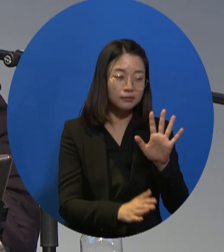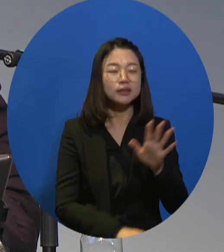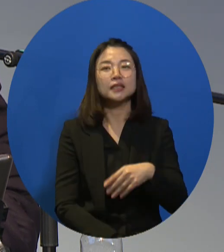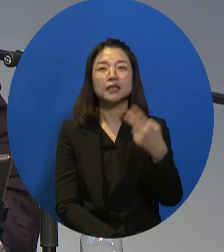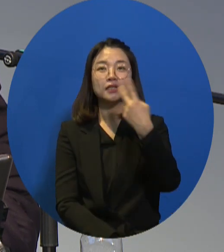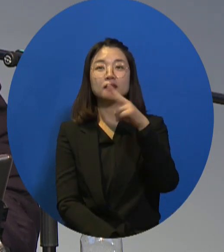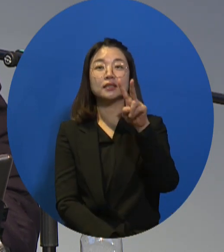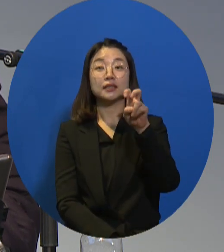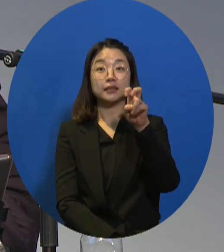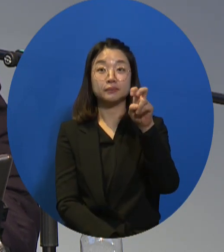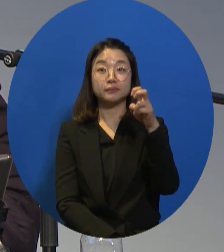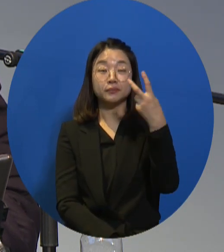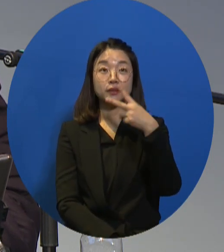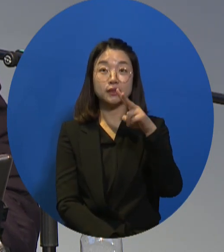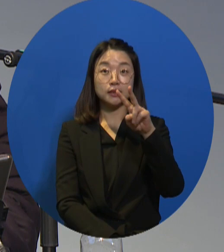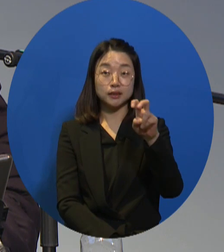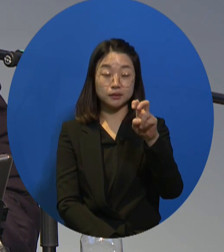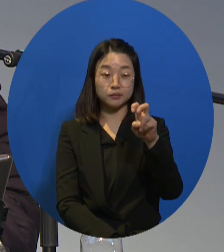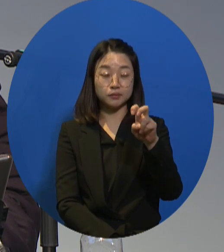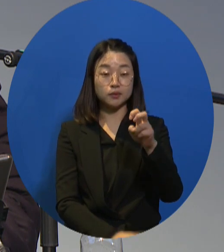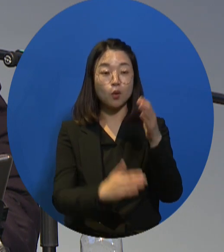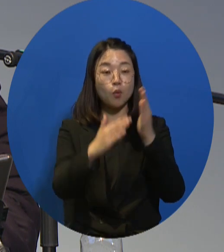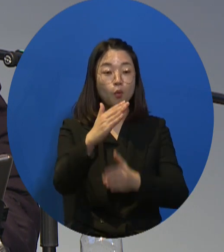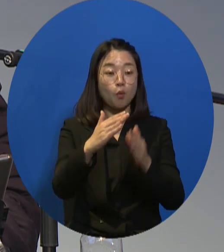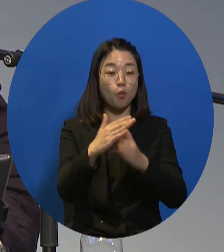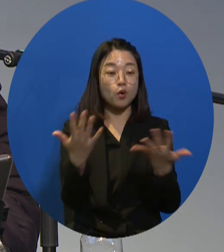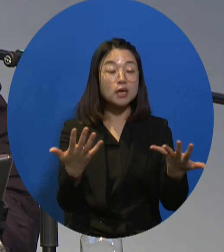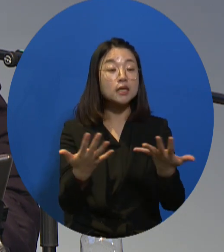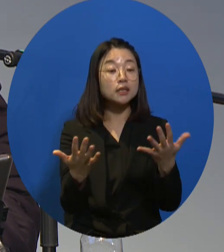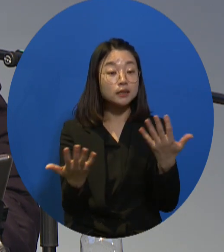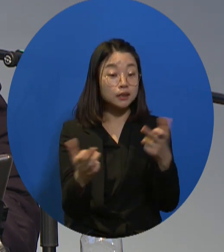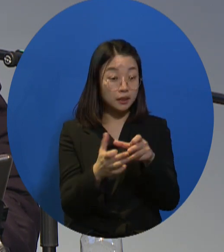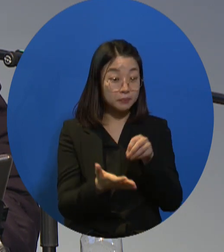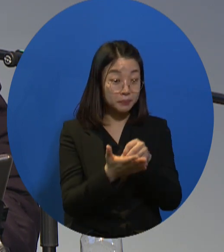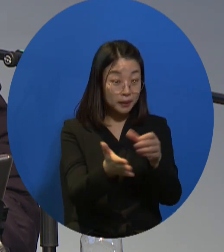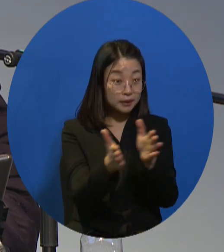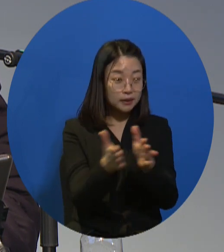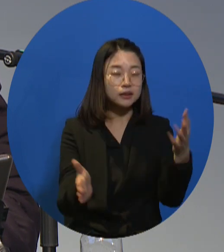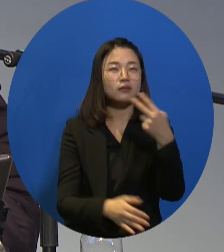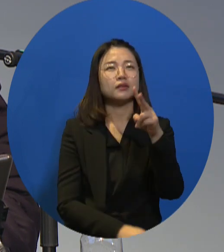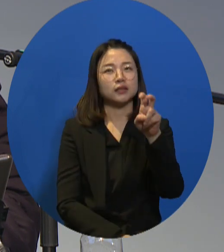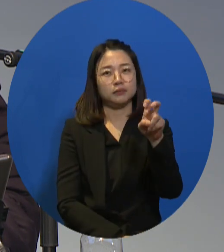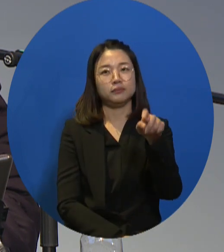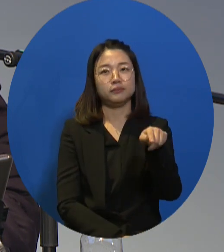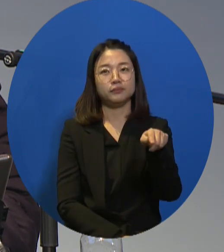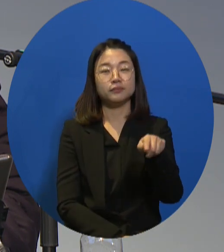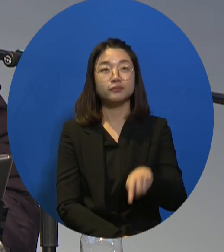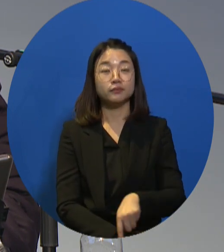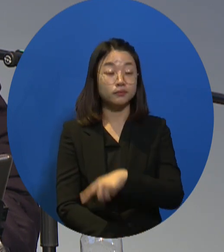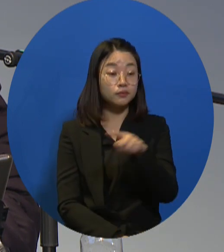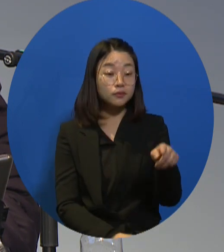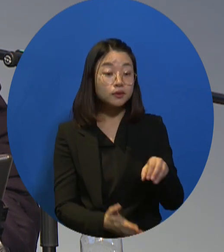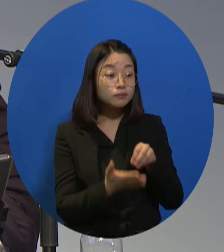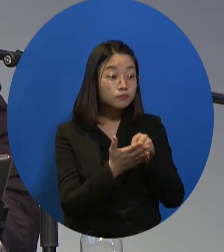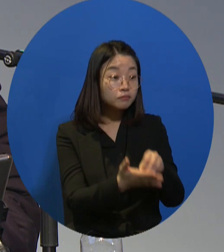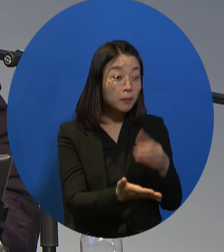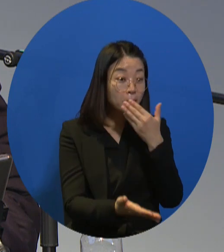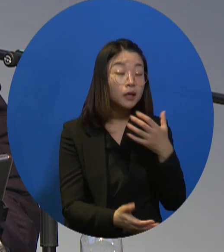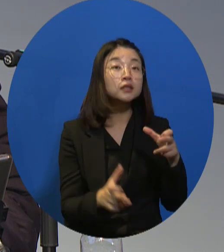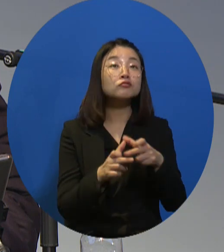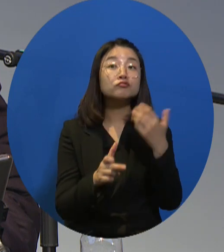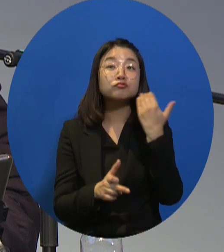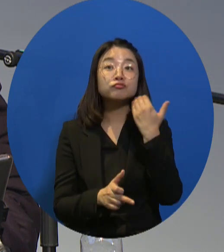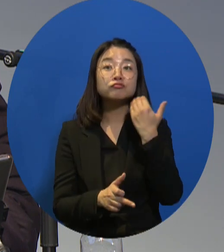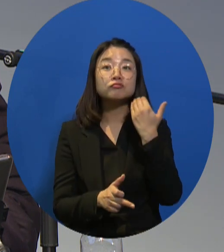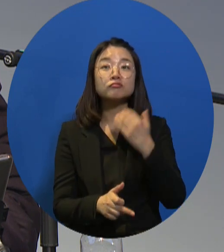program. The moderator mentioned 2021, but we began this program in 2020. So then who would be